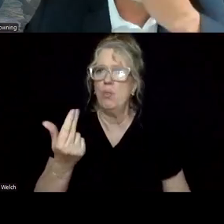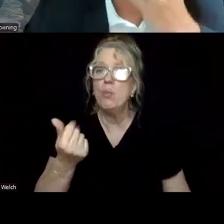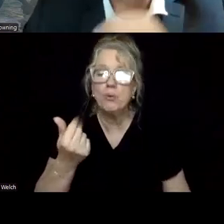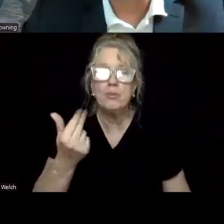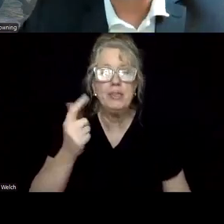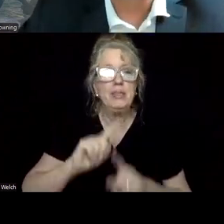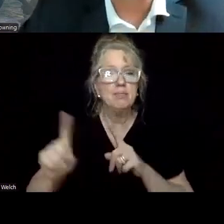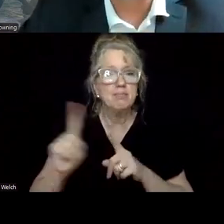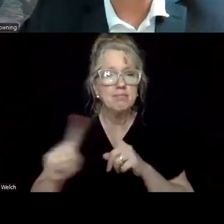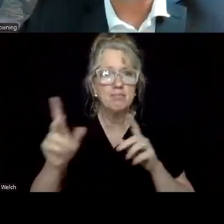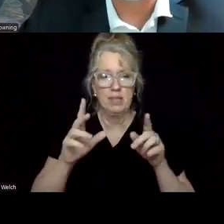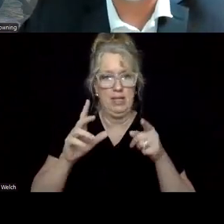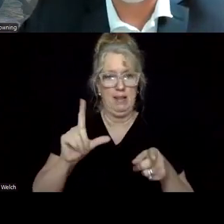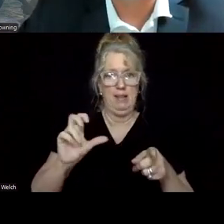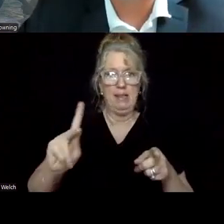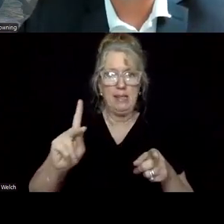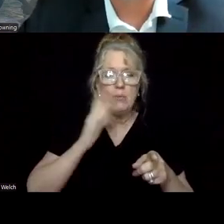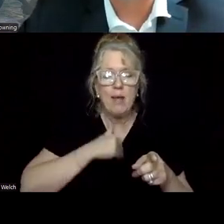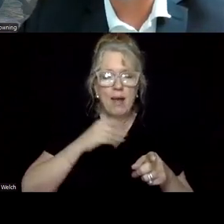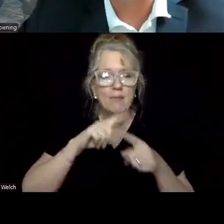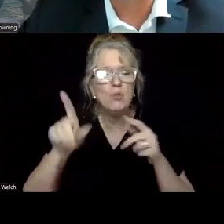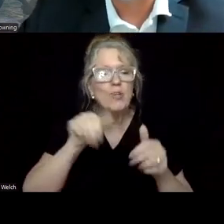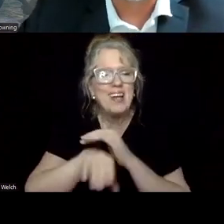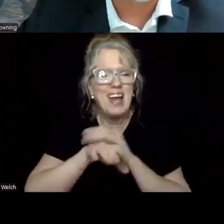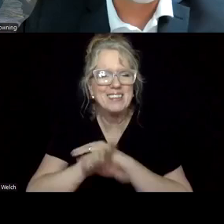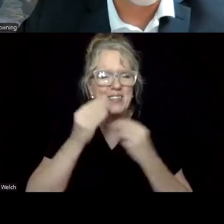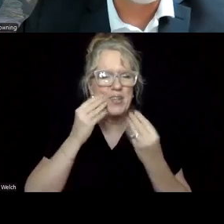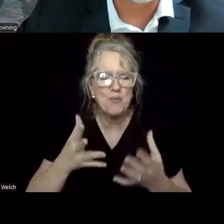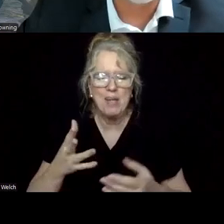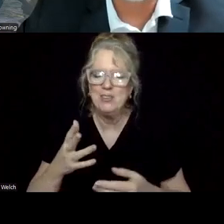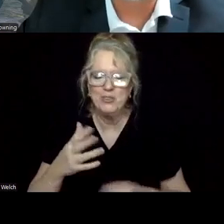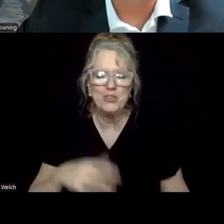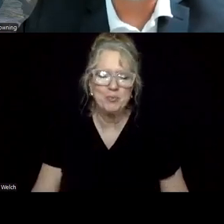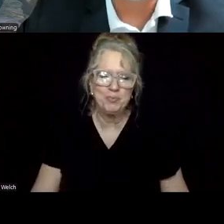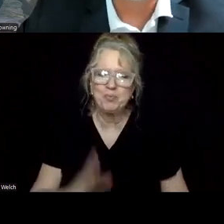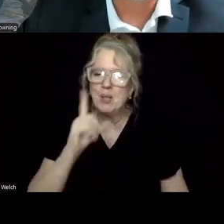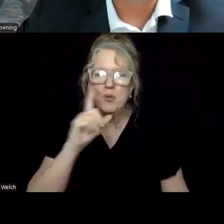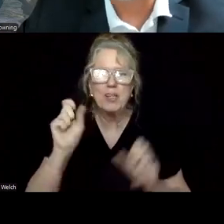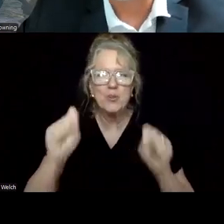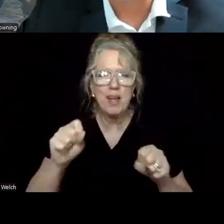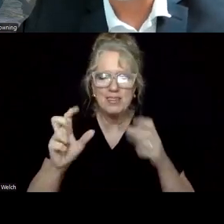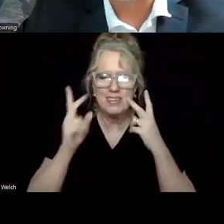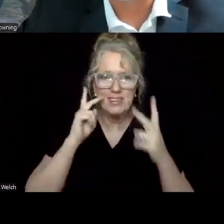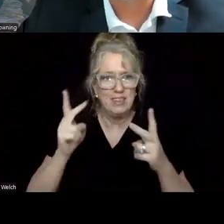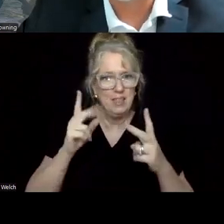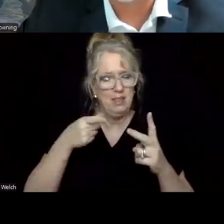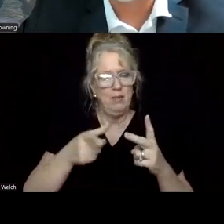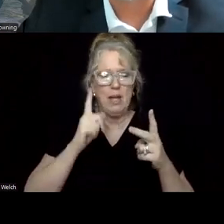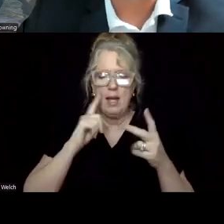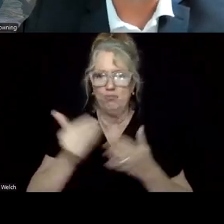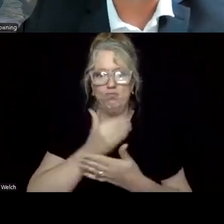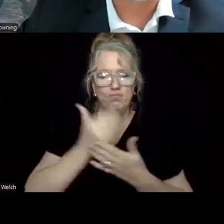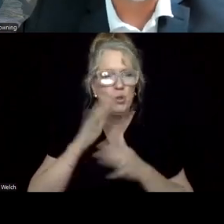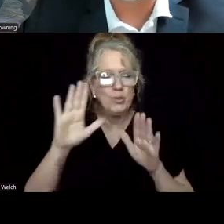topics. And the link here is how you can access this information and be able to see the latest and greatest being